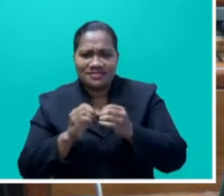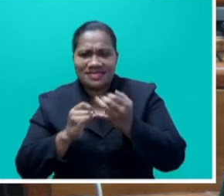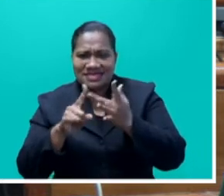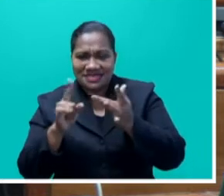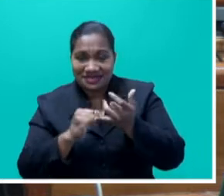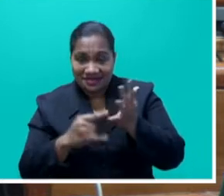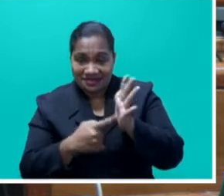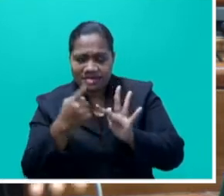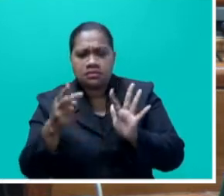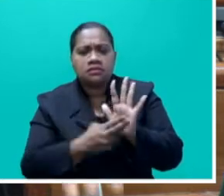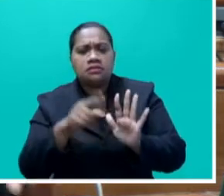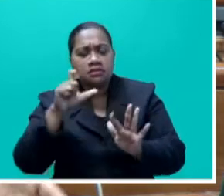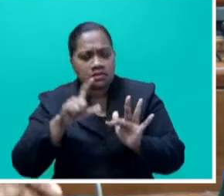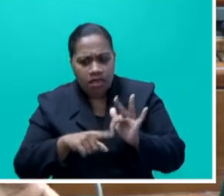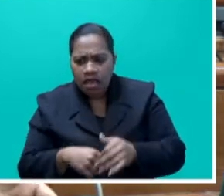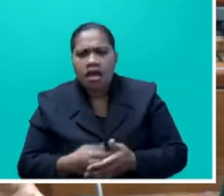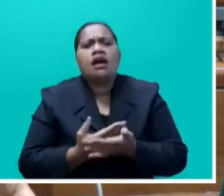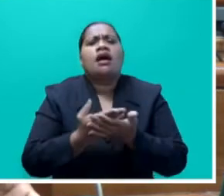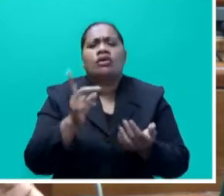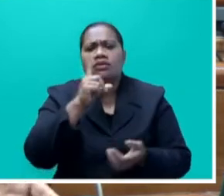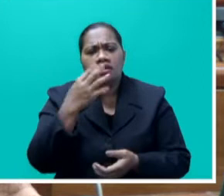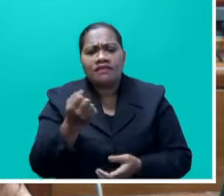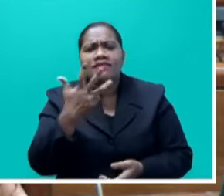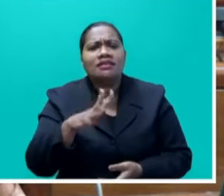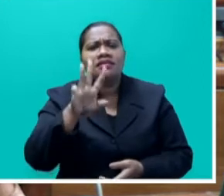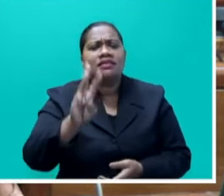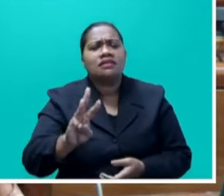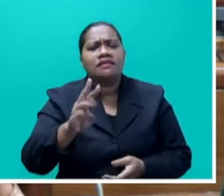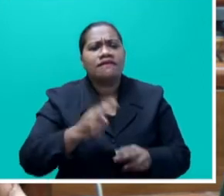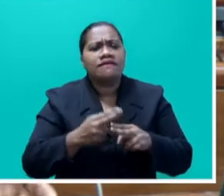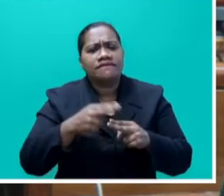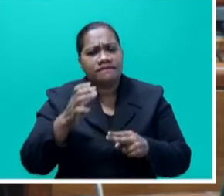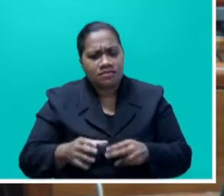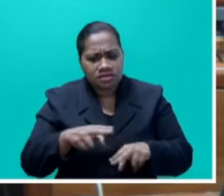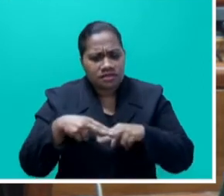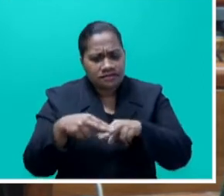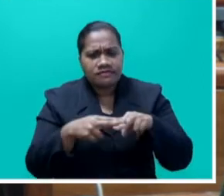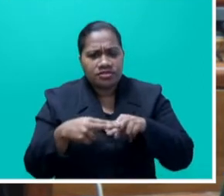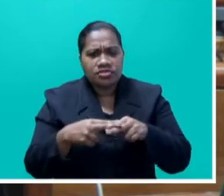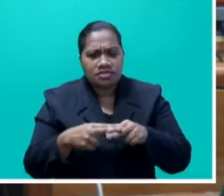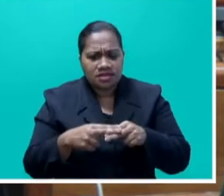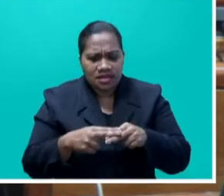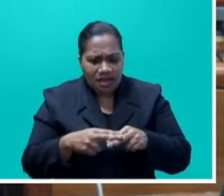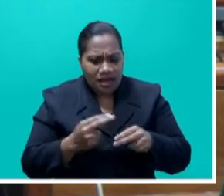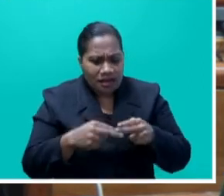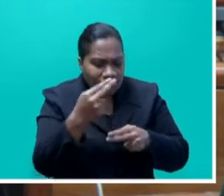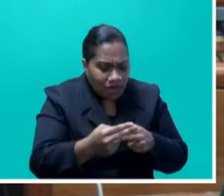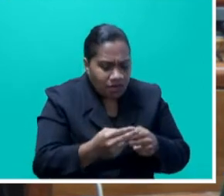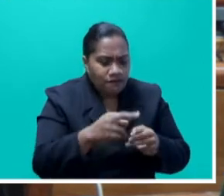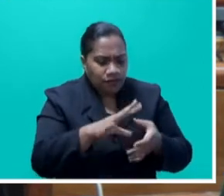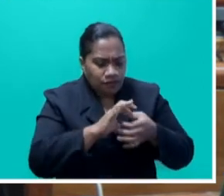him? How can you have 93% of the farmers in Fiji are subsistence farmers, Mr Speaker say? He's talking about 1950s to